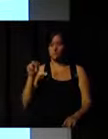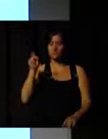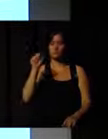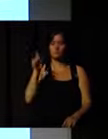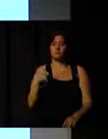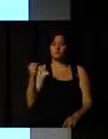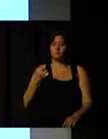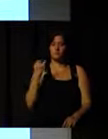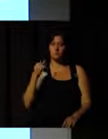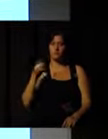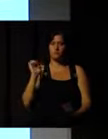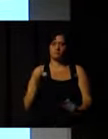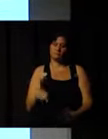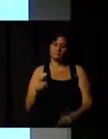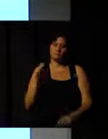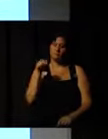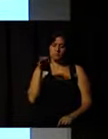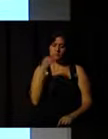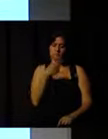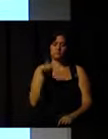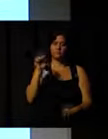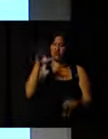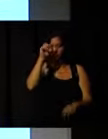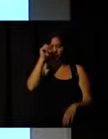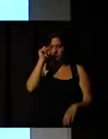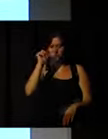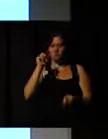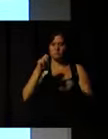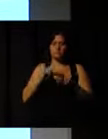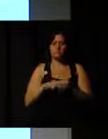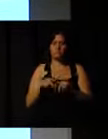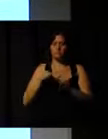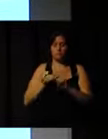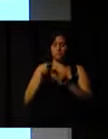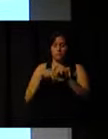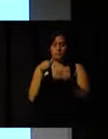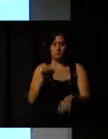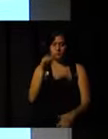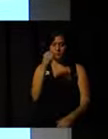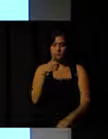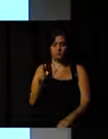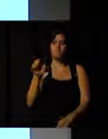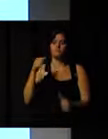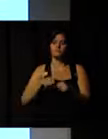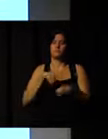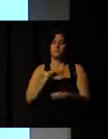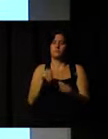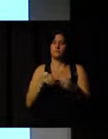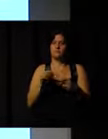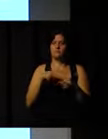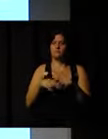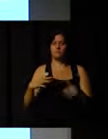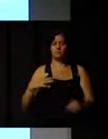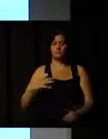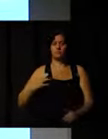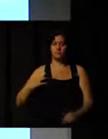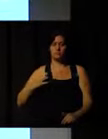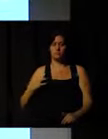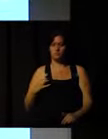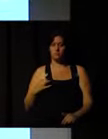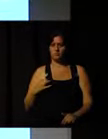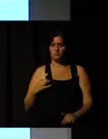is important is this aspect. Learning by doing. By being involved as volunteers,